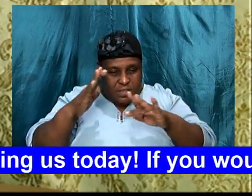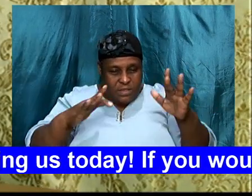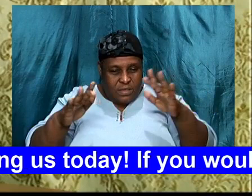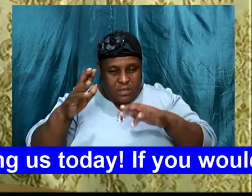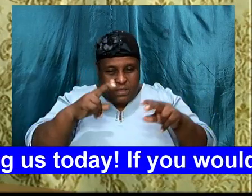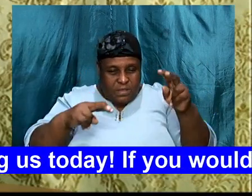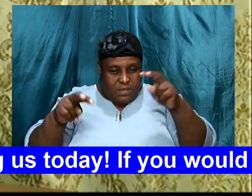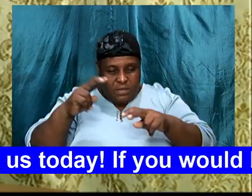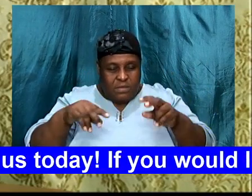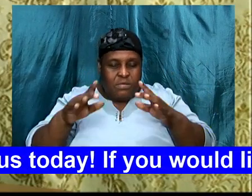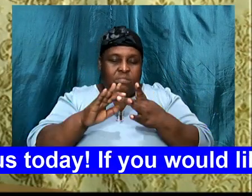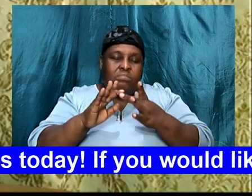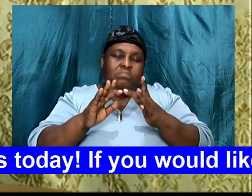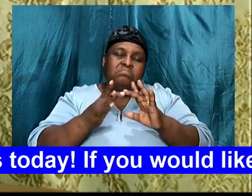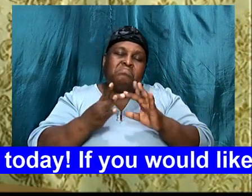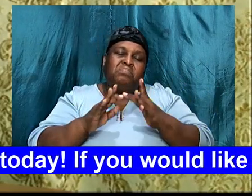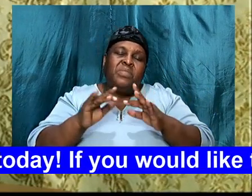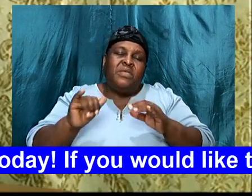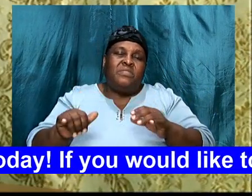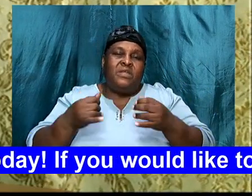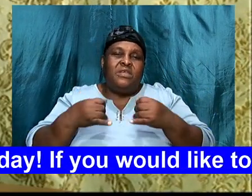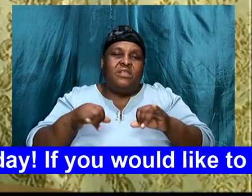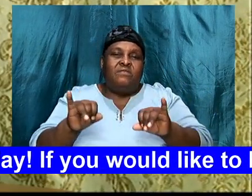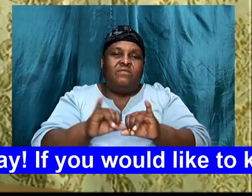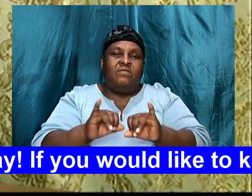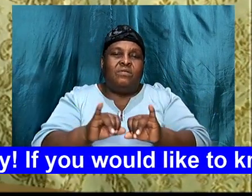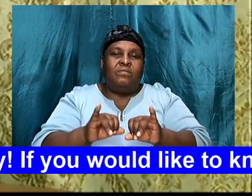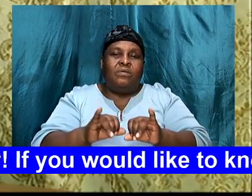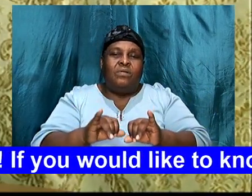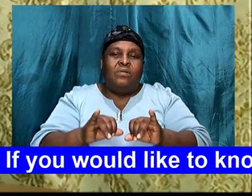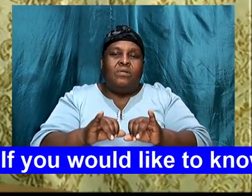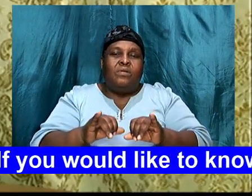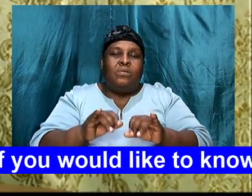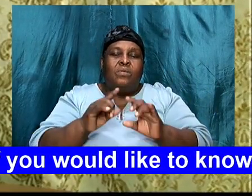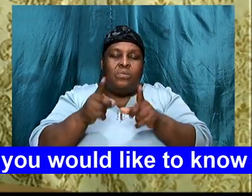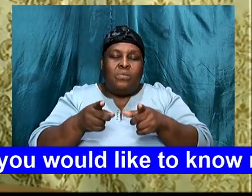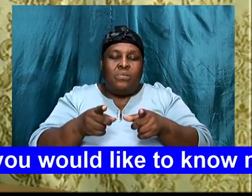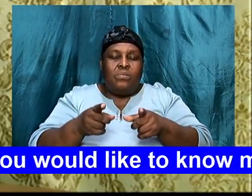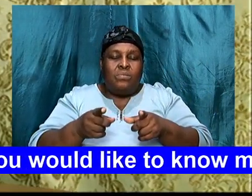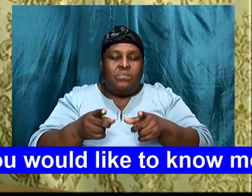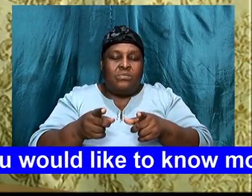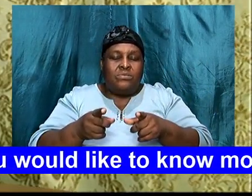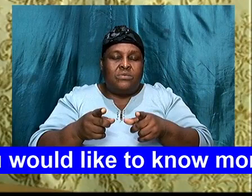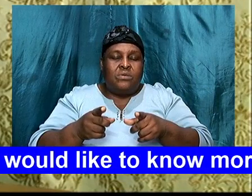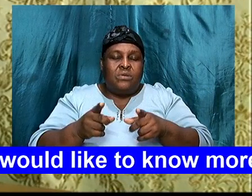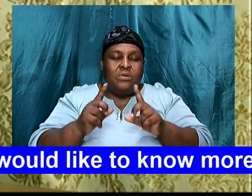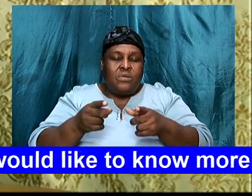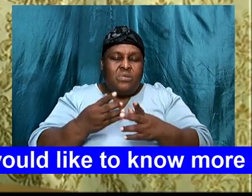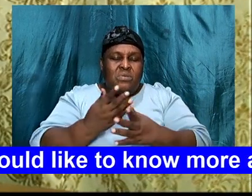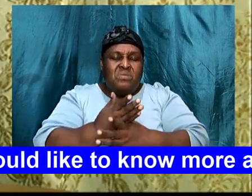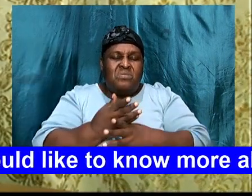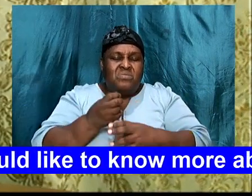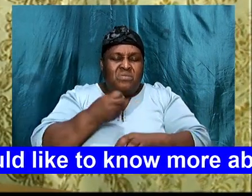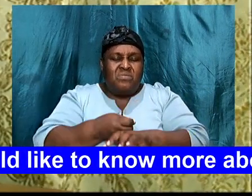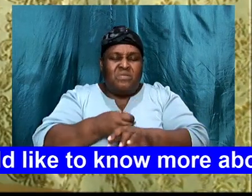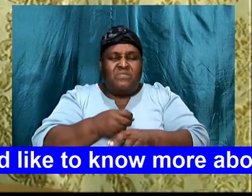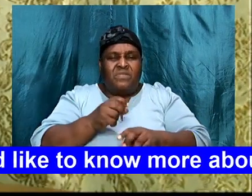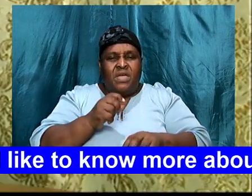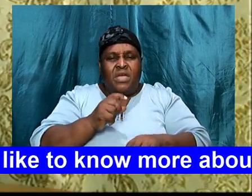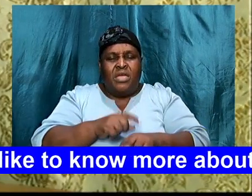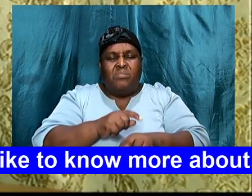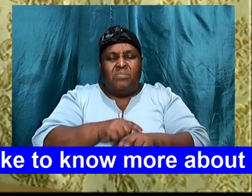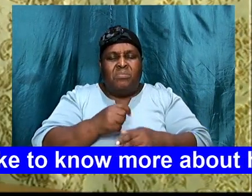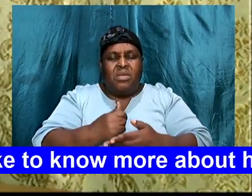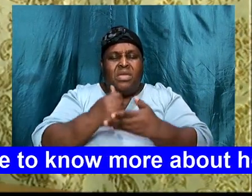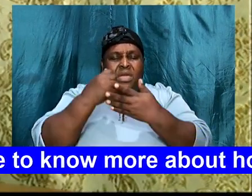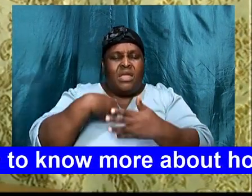individual, who might, be going through, a real rough time, great Jesus, help them to,